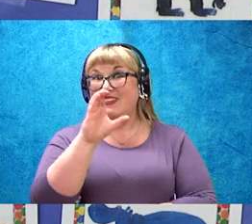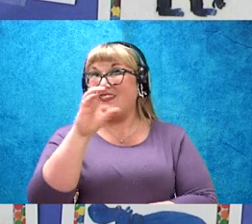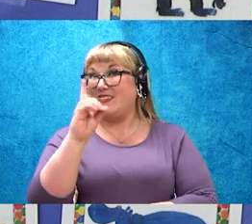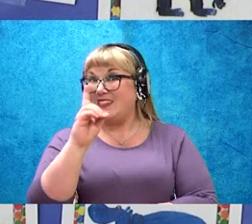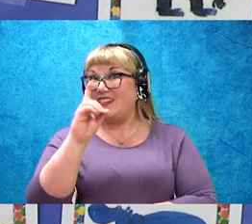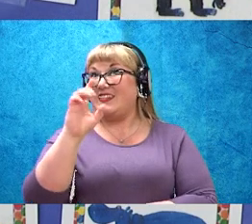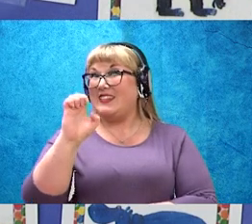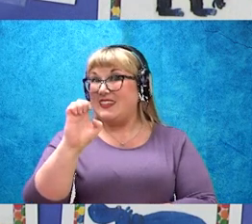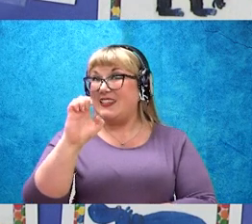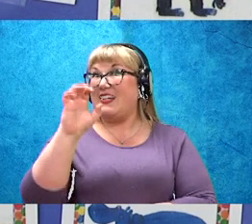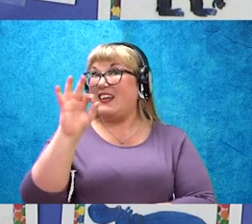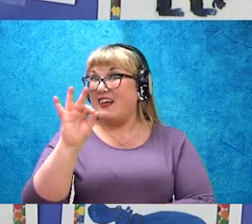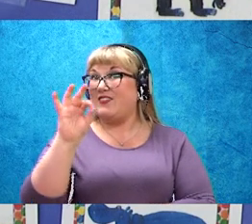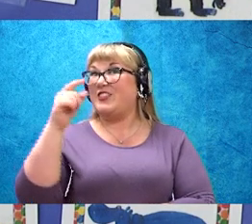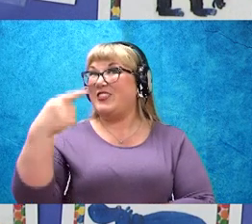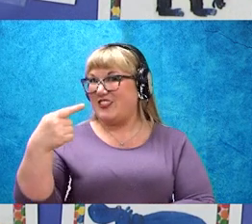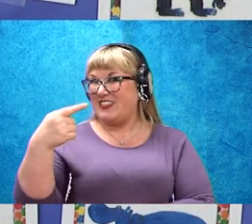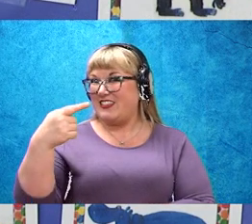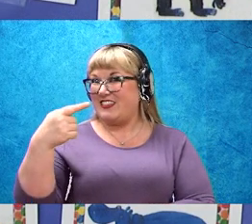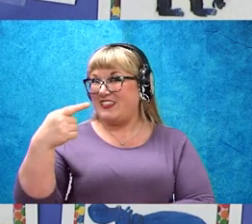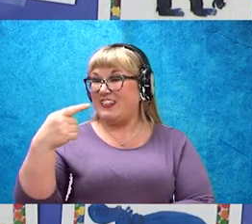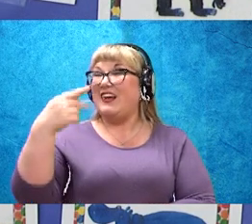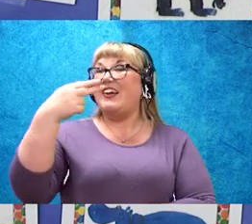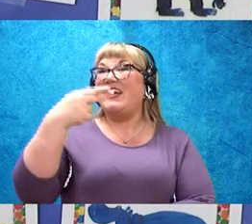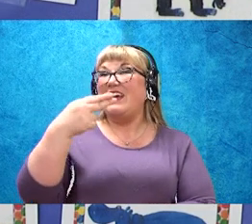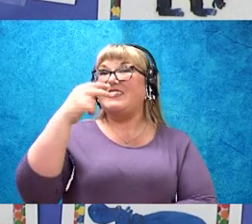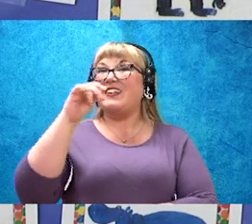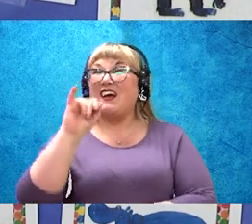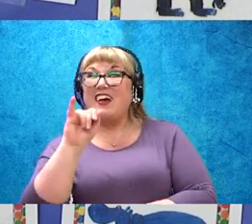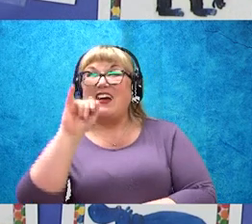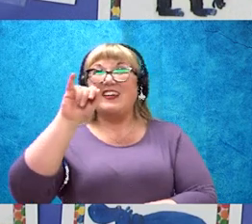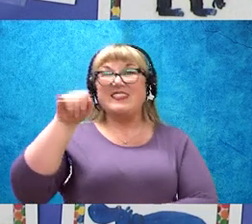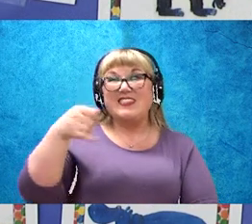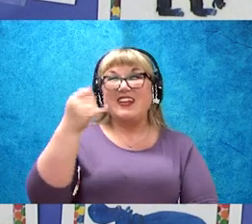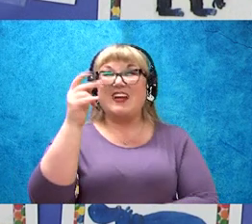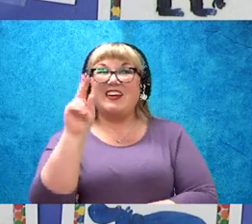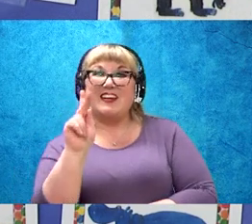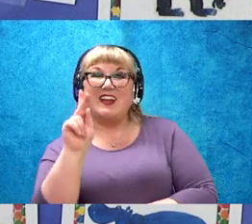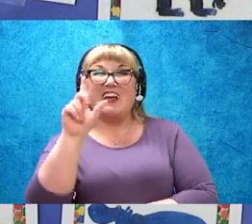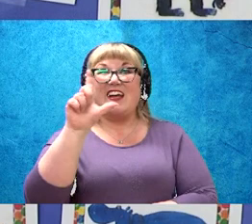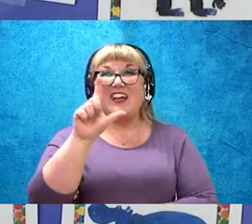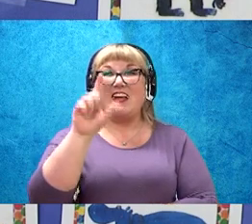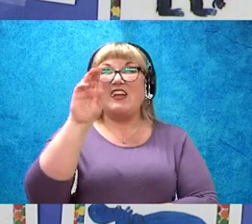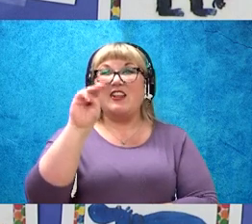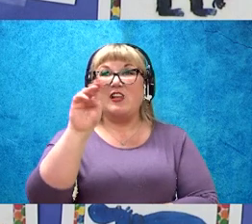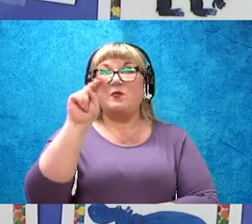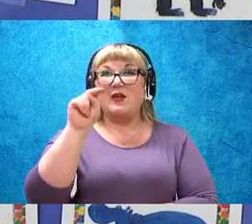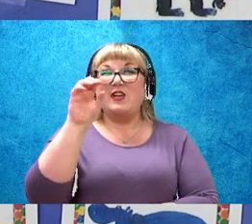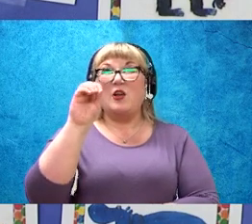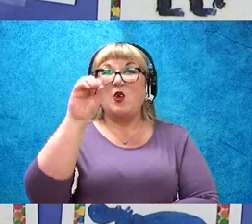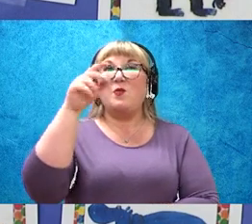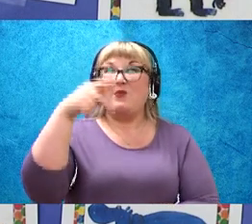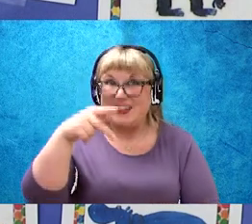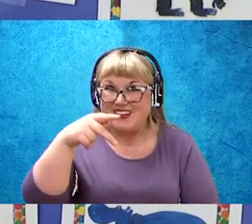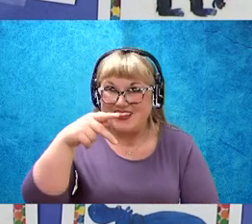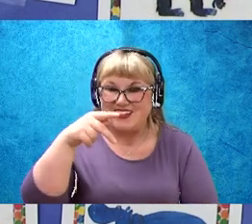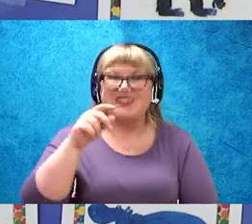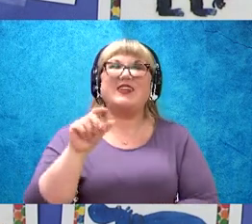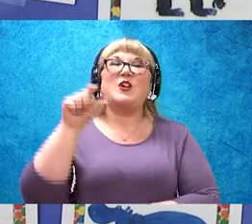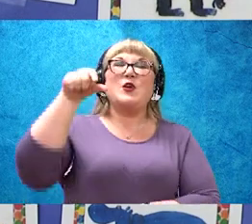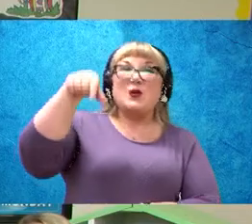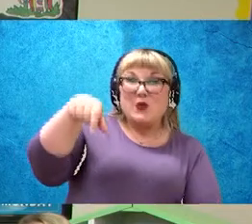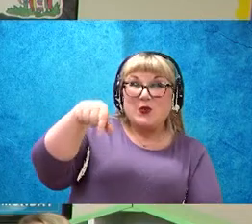C, D, E, F, G, H, I, J, K, L, M, N, O, P,